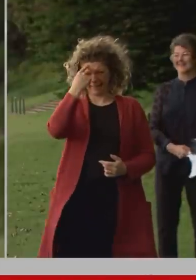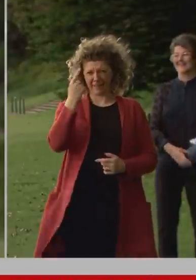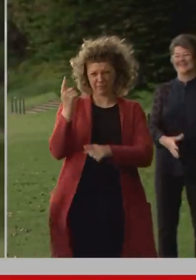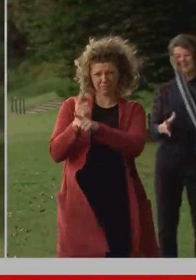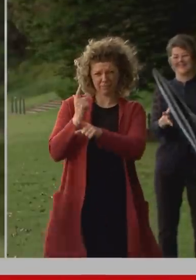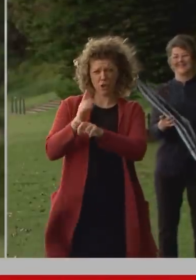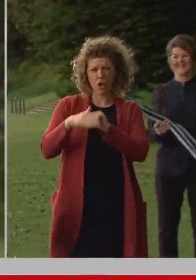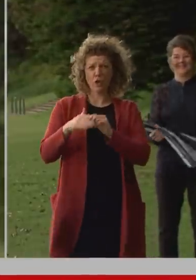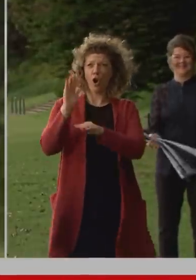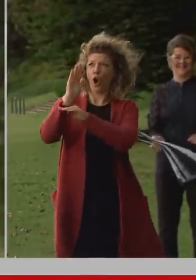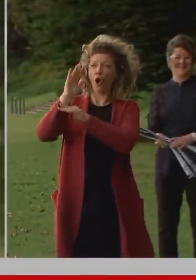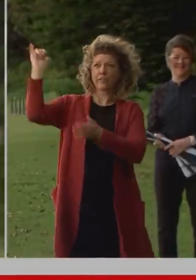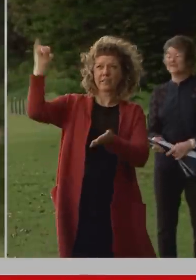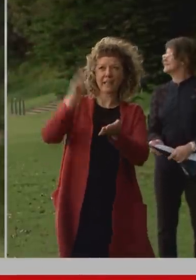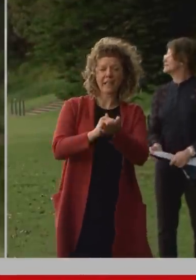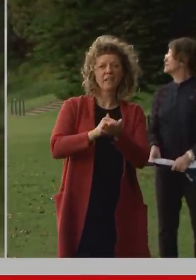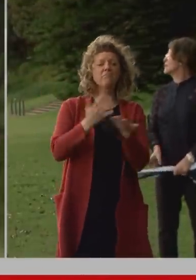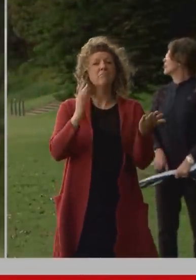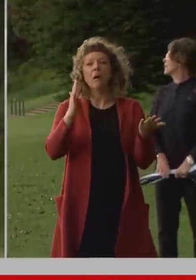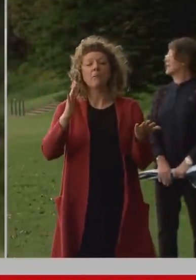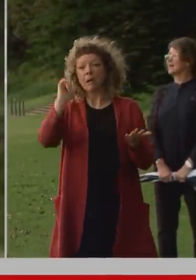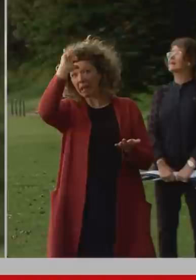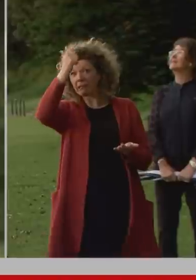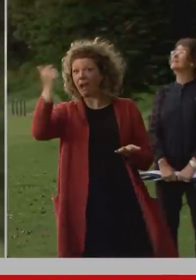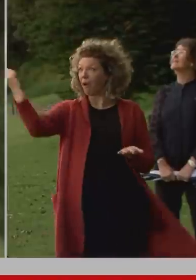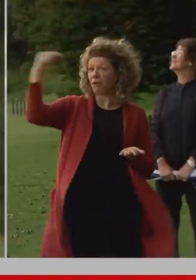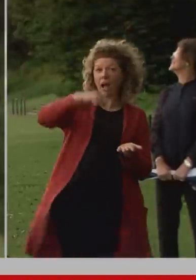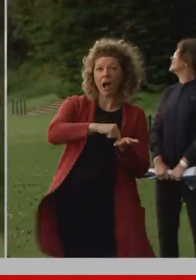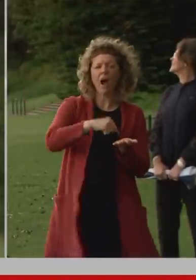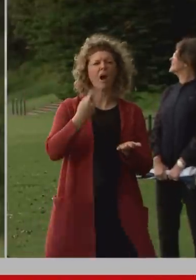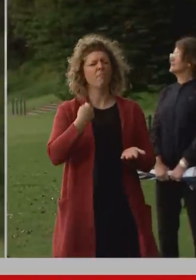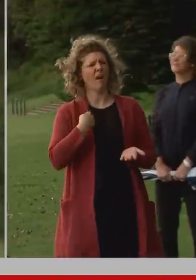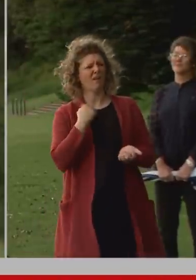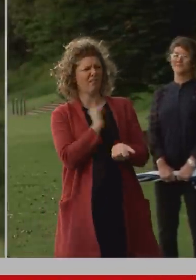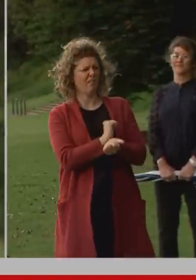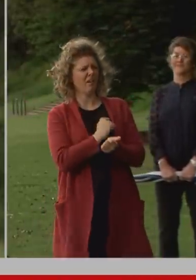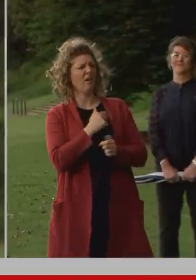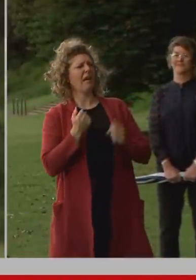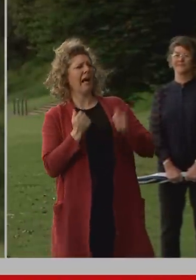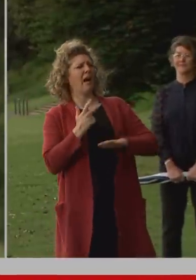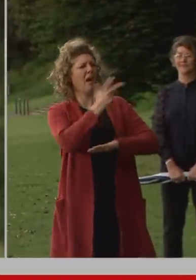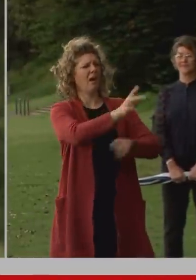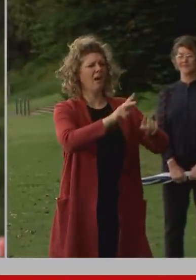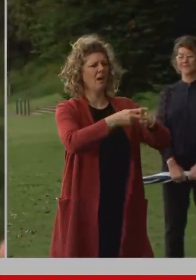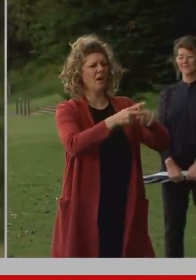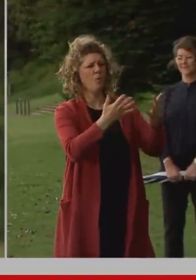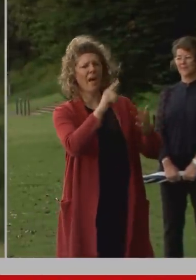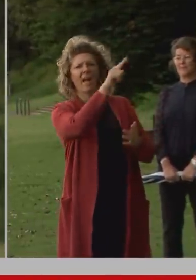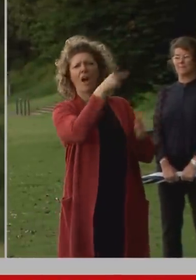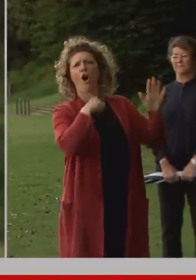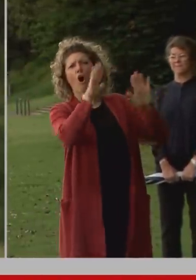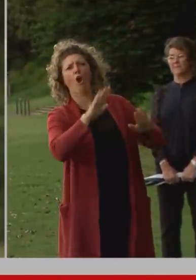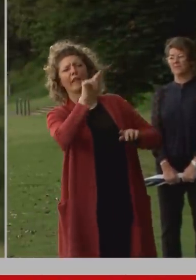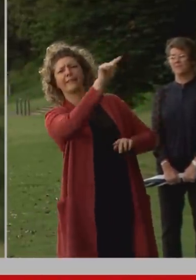well ultimately this is about today we're announcing for um taking New South Wales to the world uh from